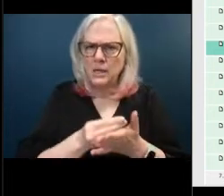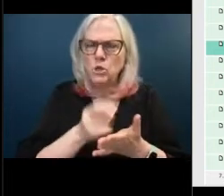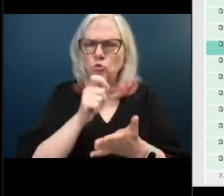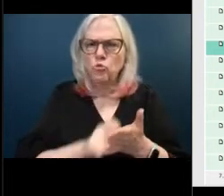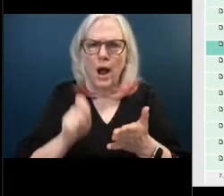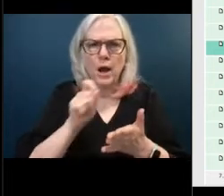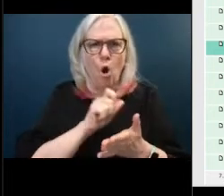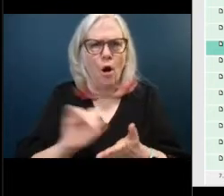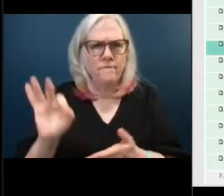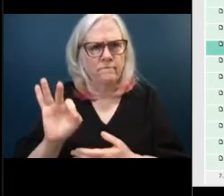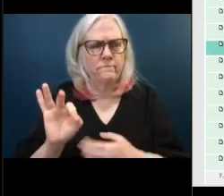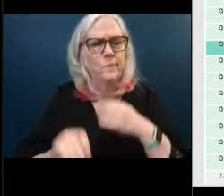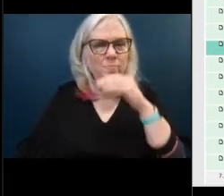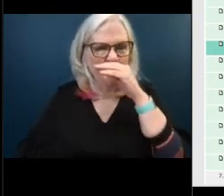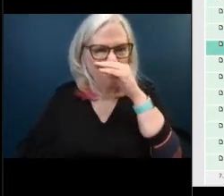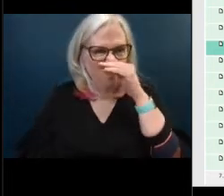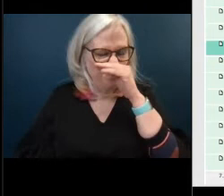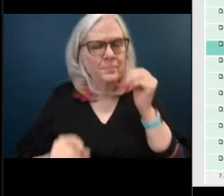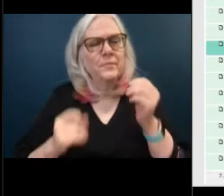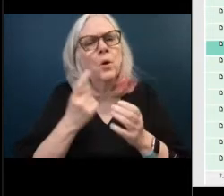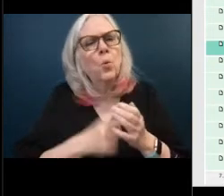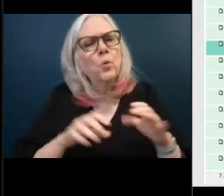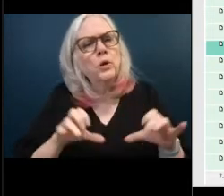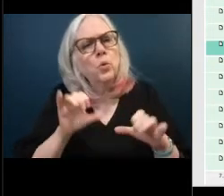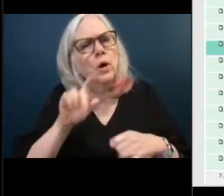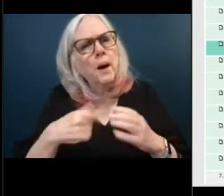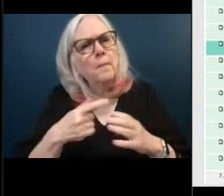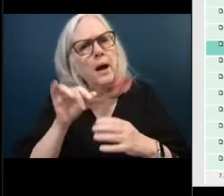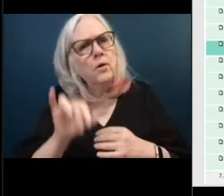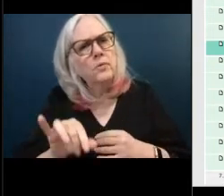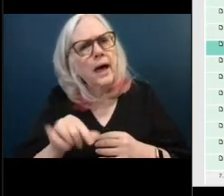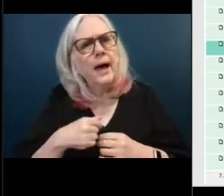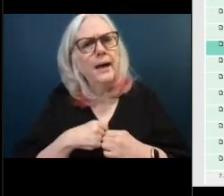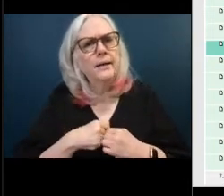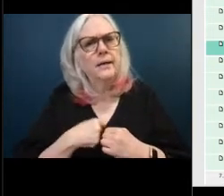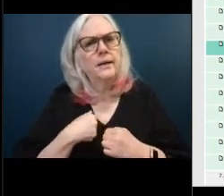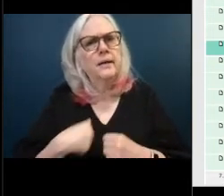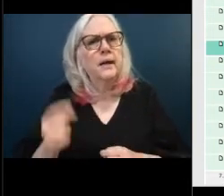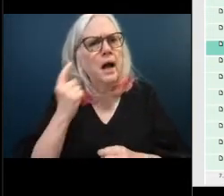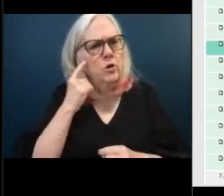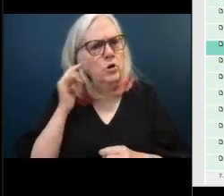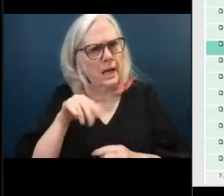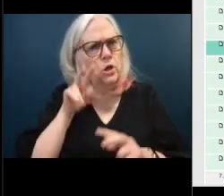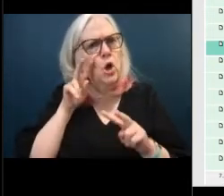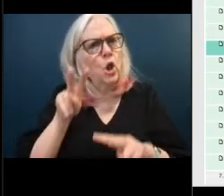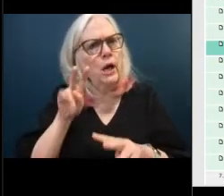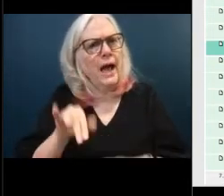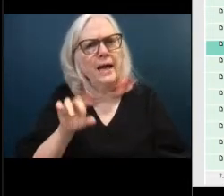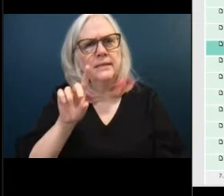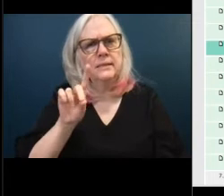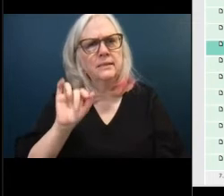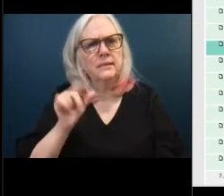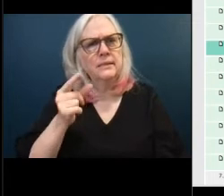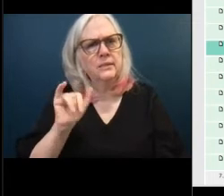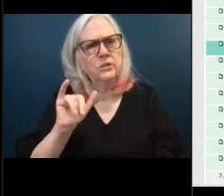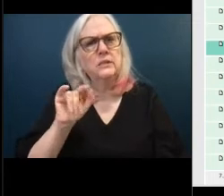i'm just wondering what are we doing about it i heard what you said you're looking at uh digitech or something like that that's correct we've contracted with